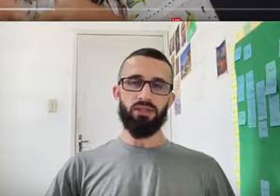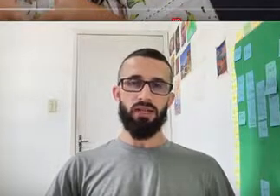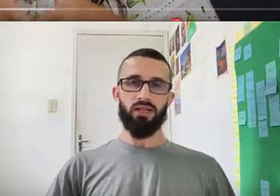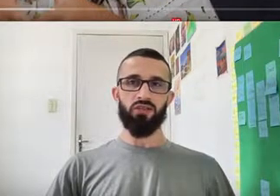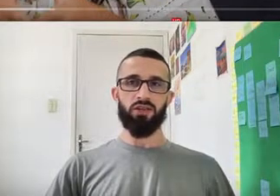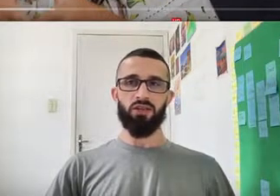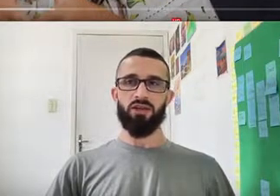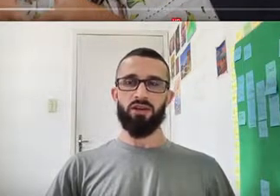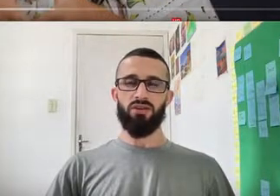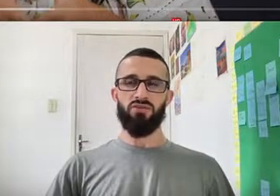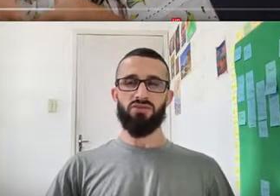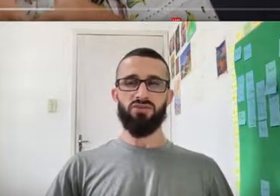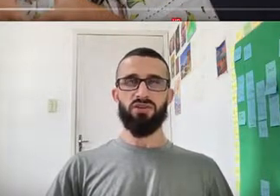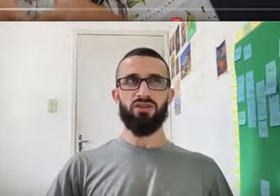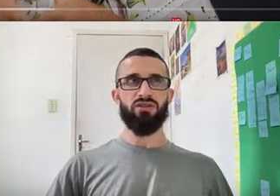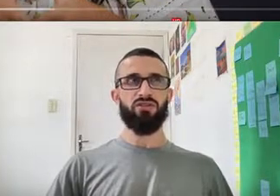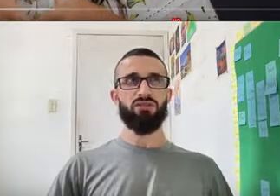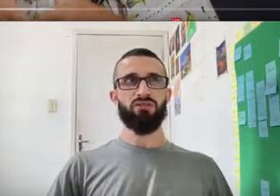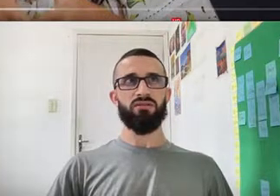Put This Extra No